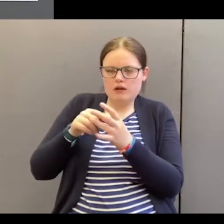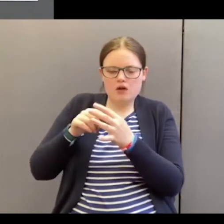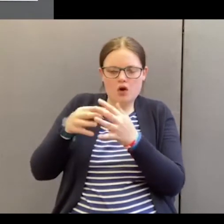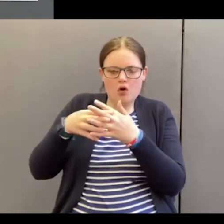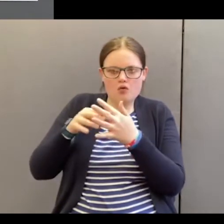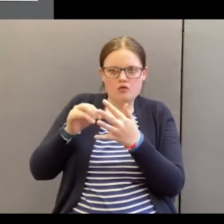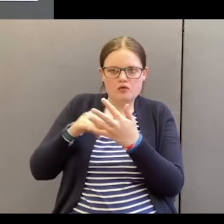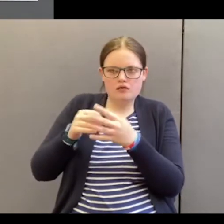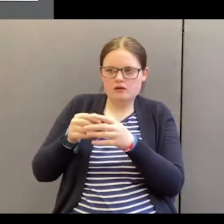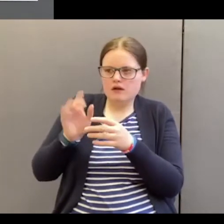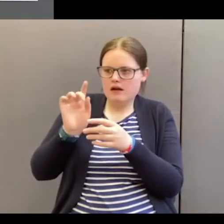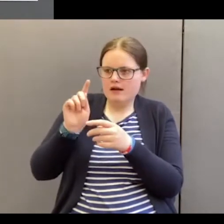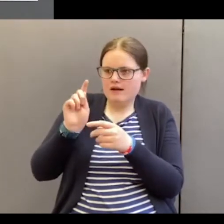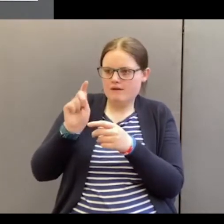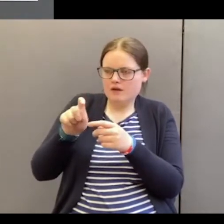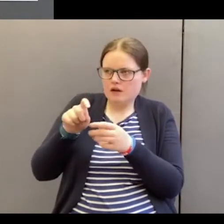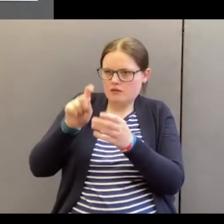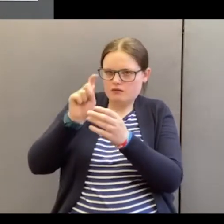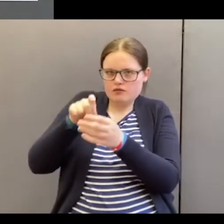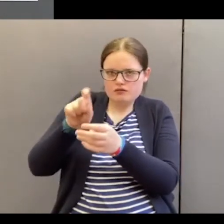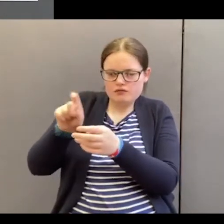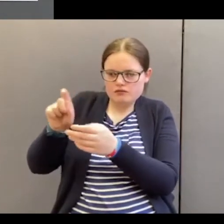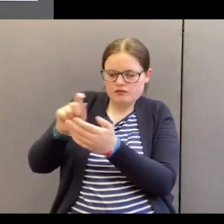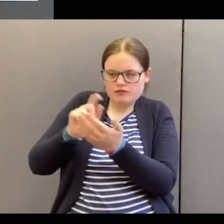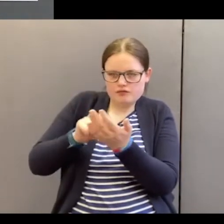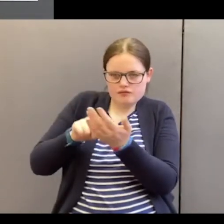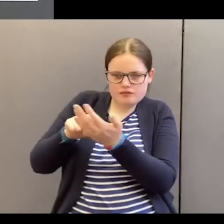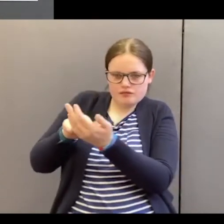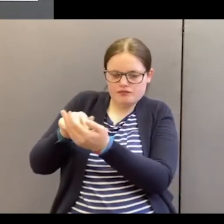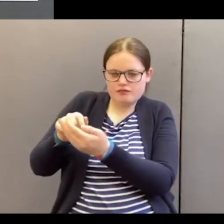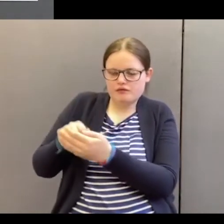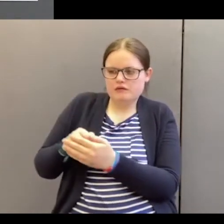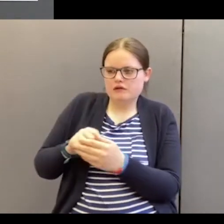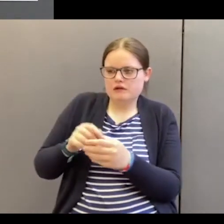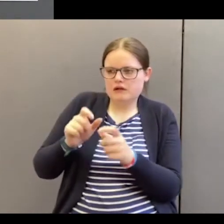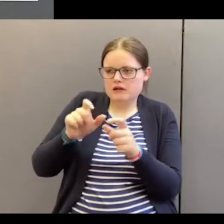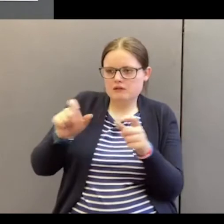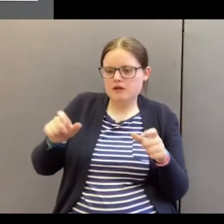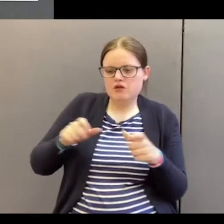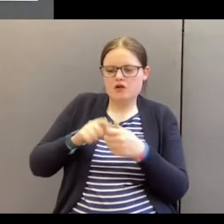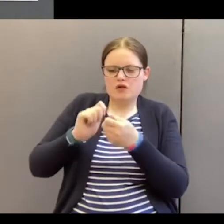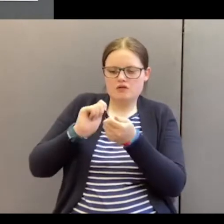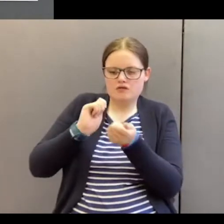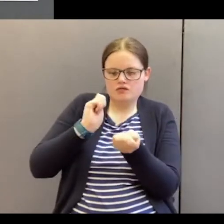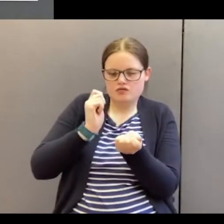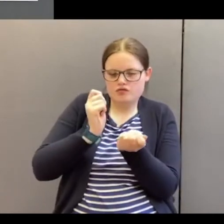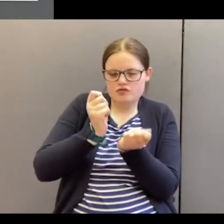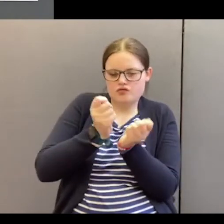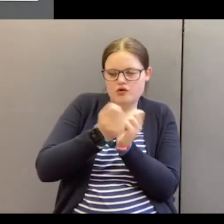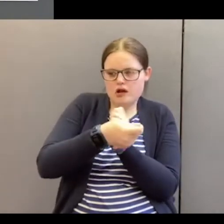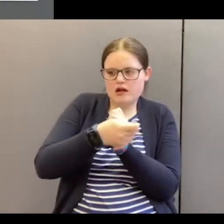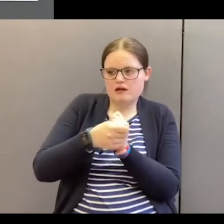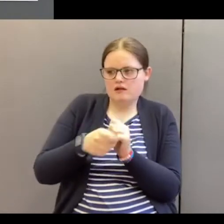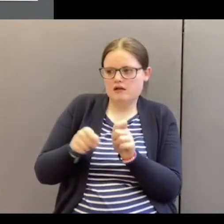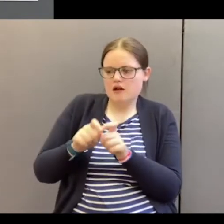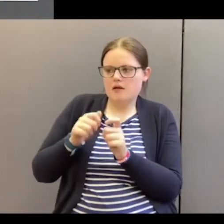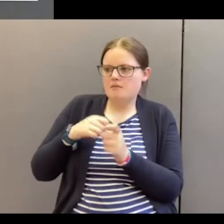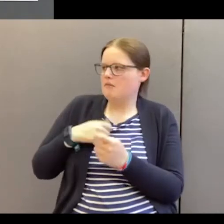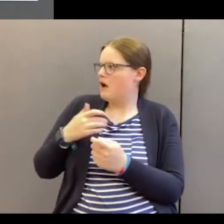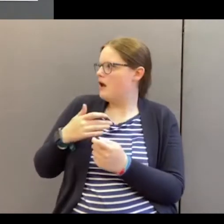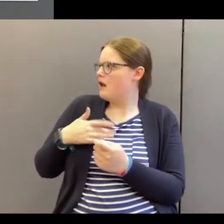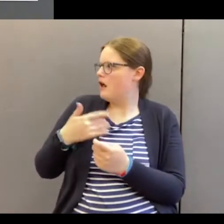can put your fingerprints into it. That's the picture, conformed. Here's my life.